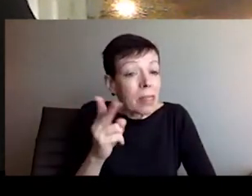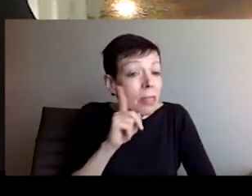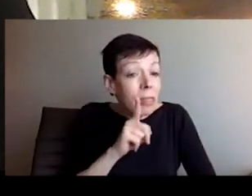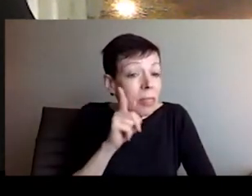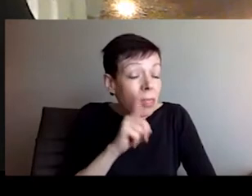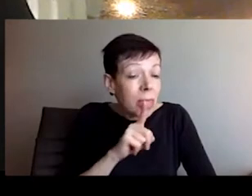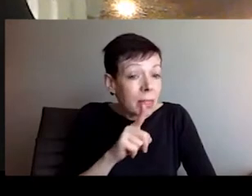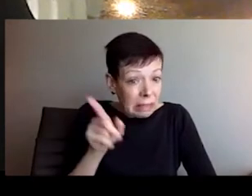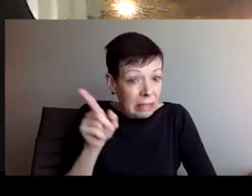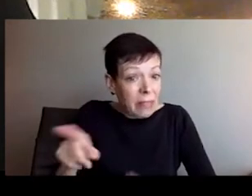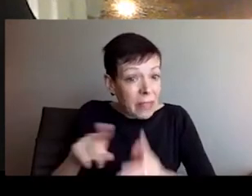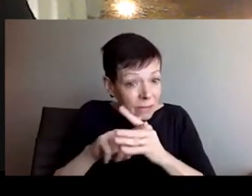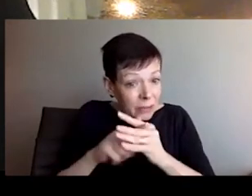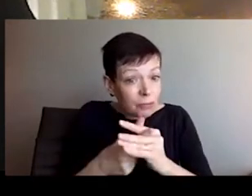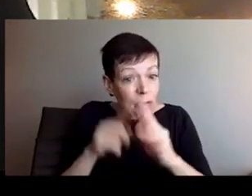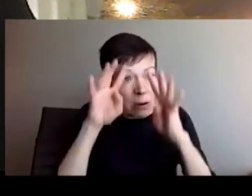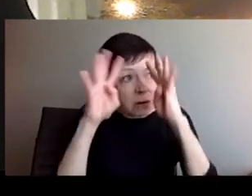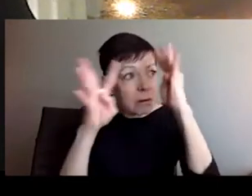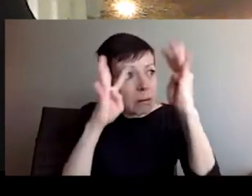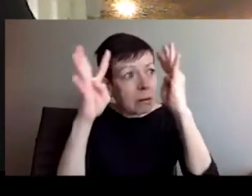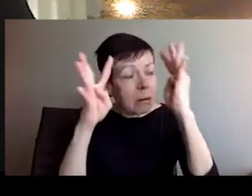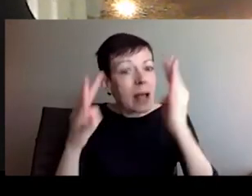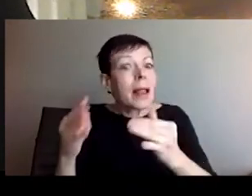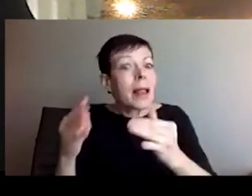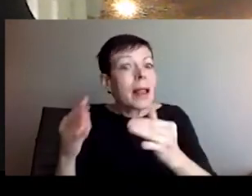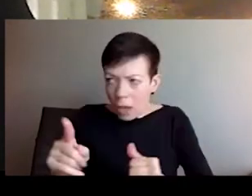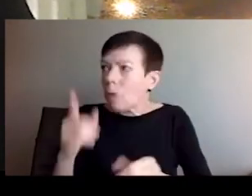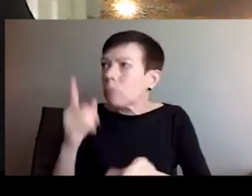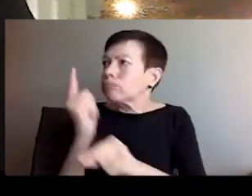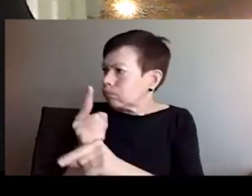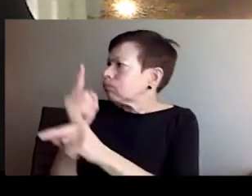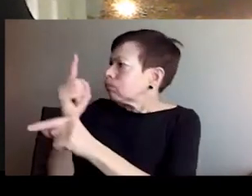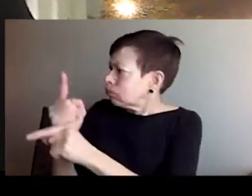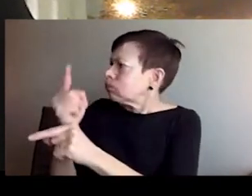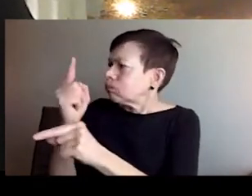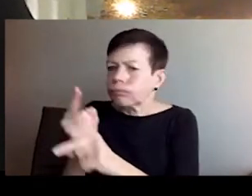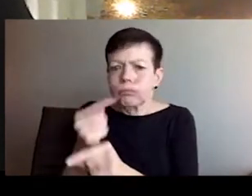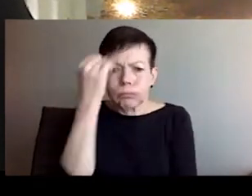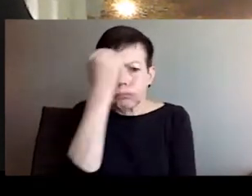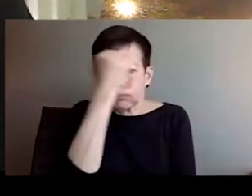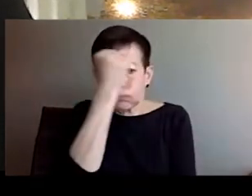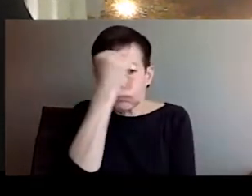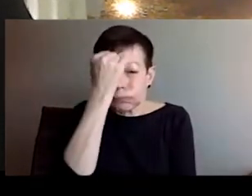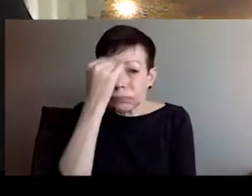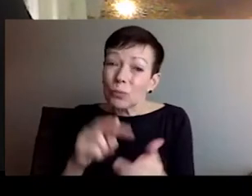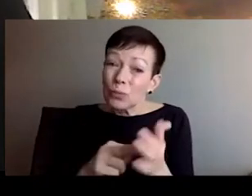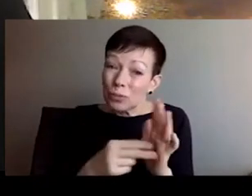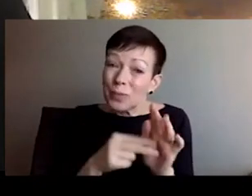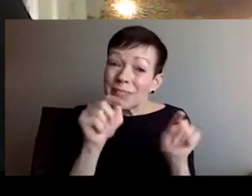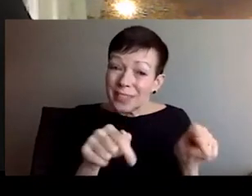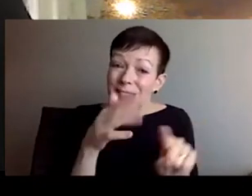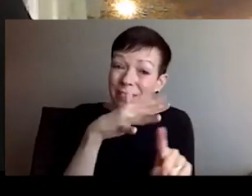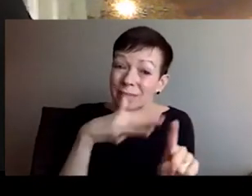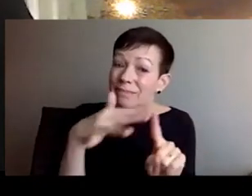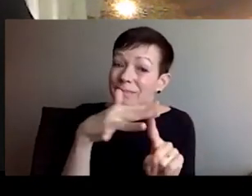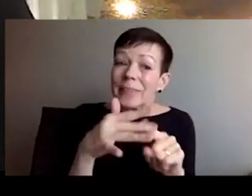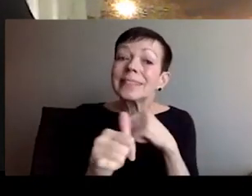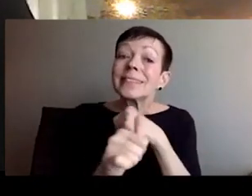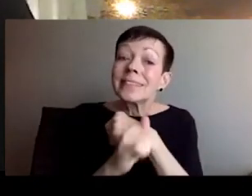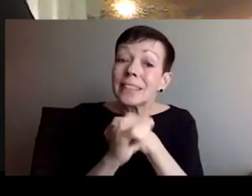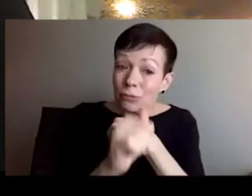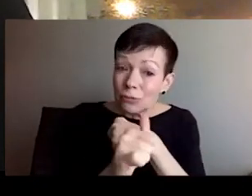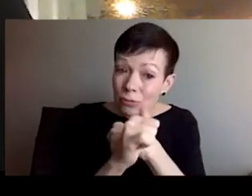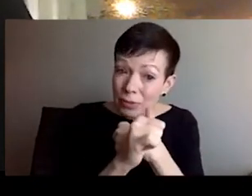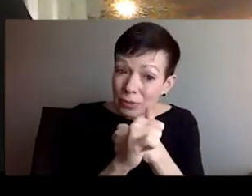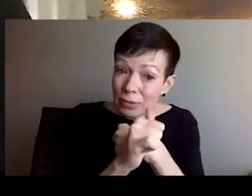applicable in this situation. And I think